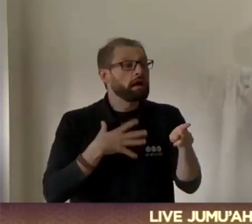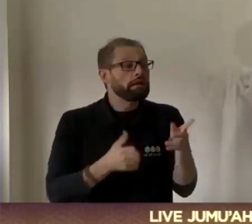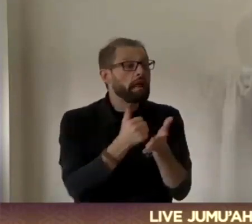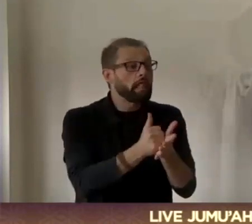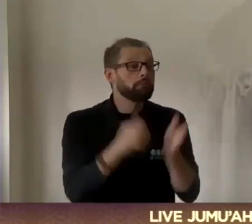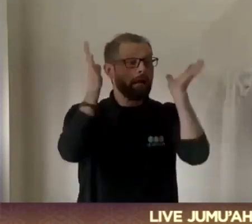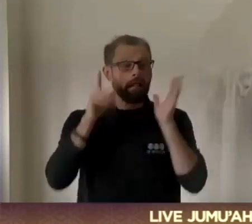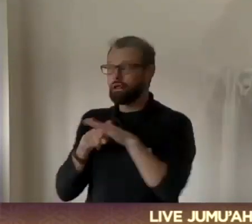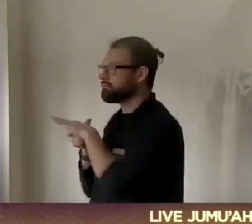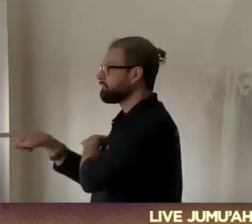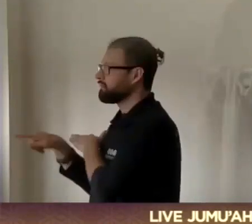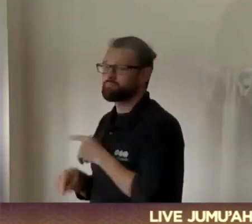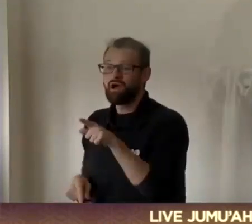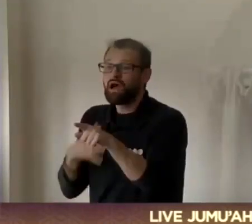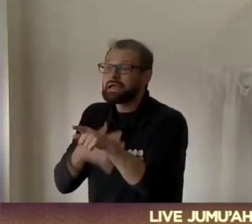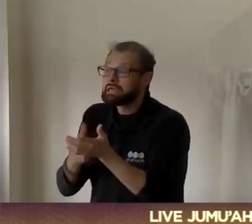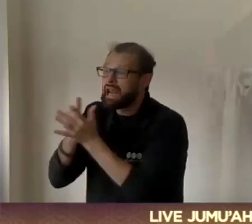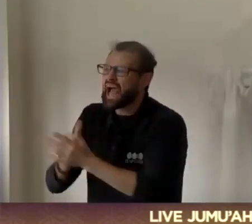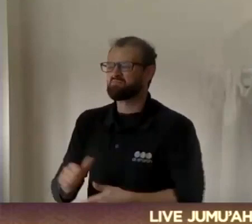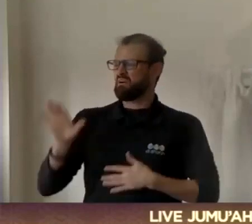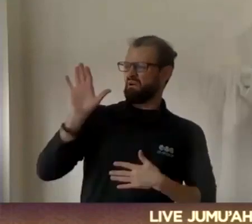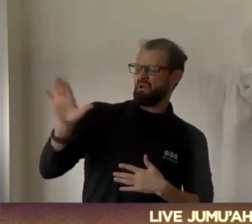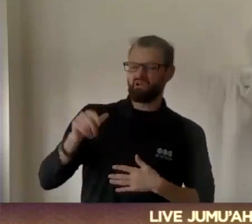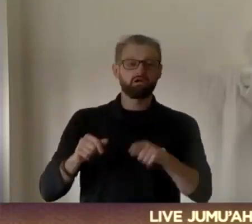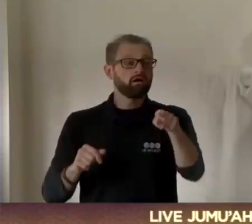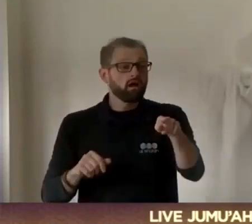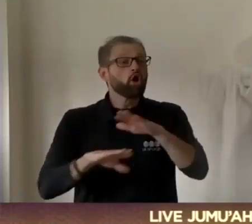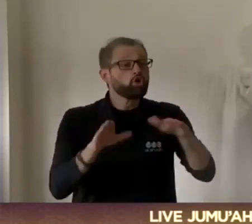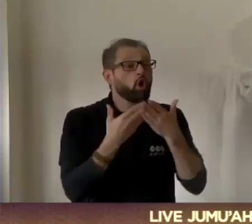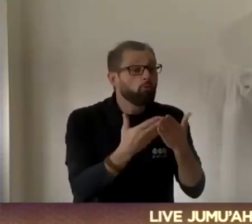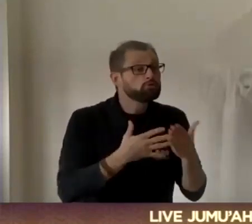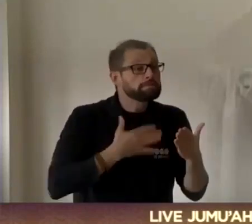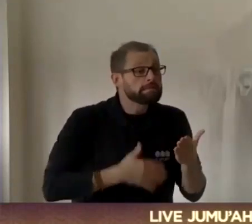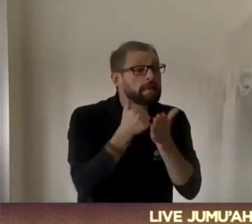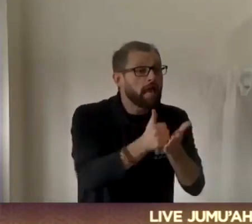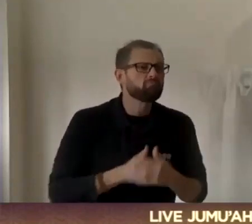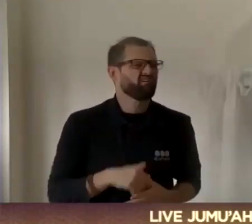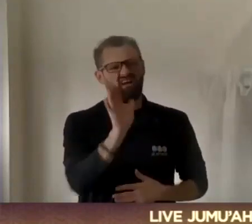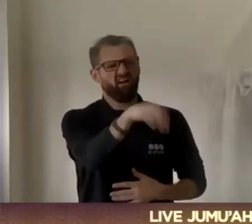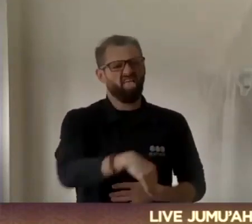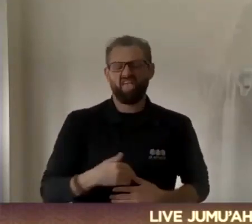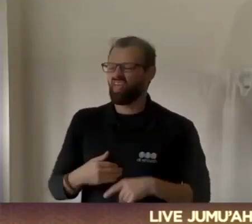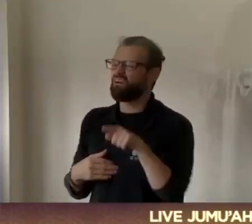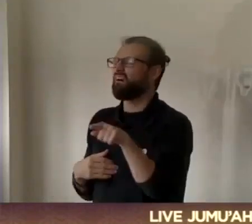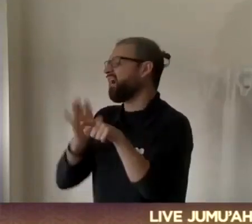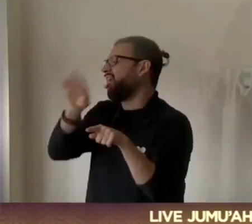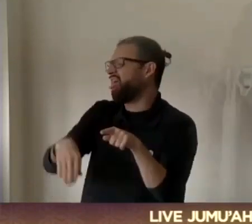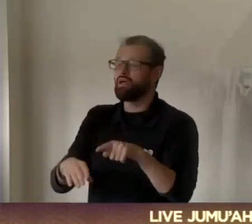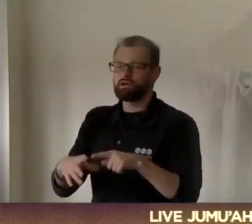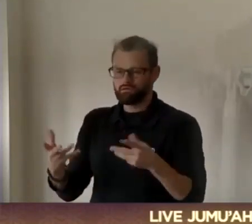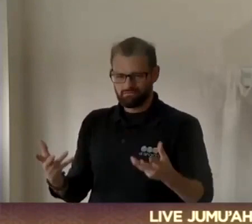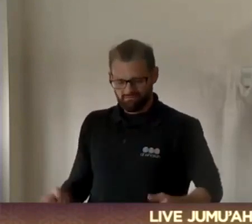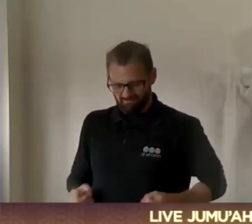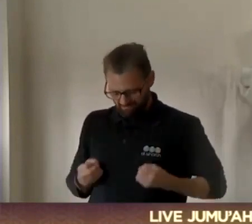in need, we go away. We look at the Muslims, the non-Muslims, they are in need, we go away. What are you going to do with your wealth?